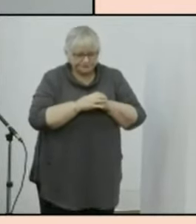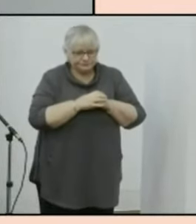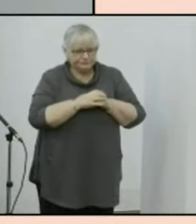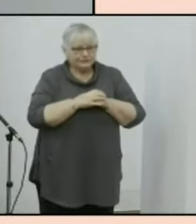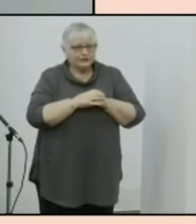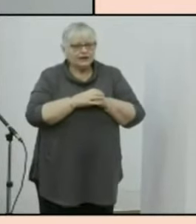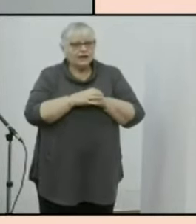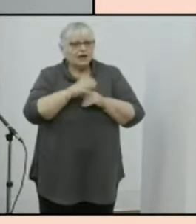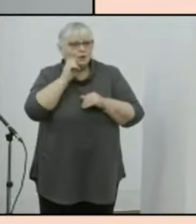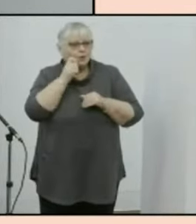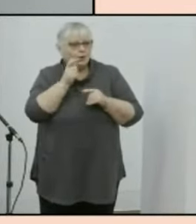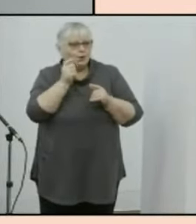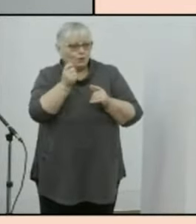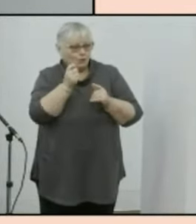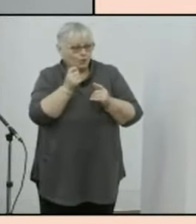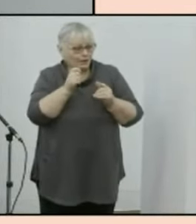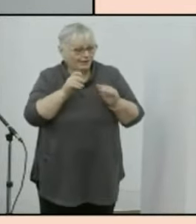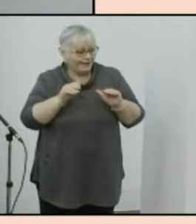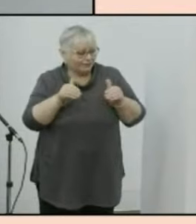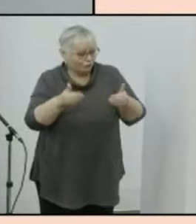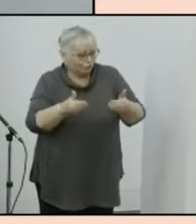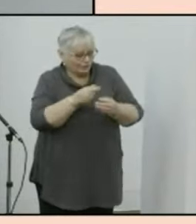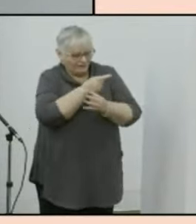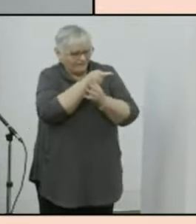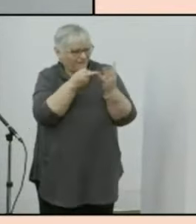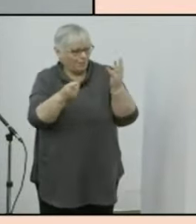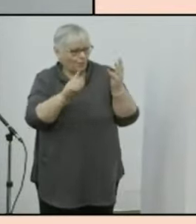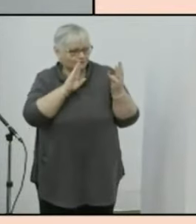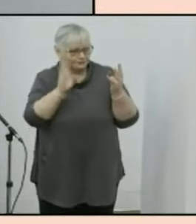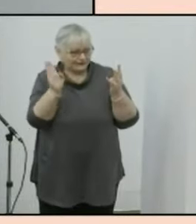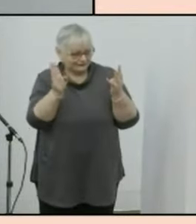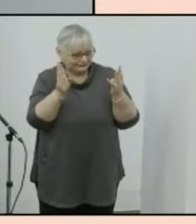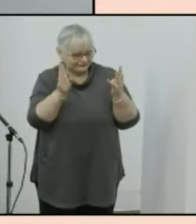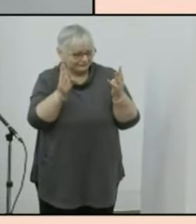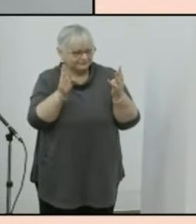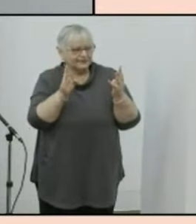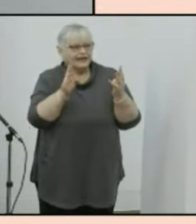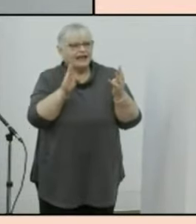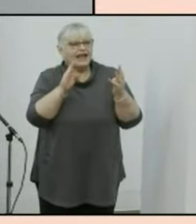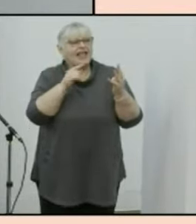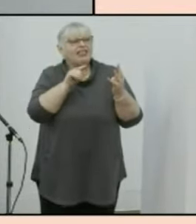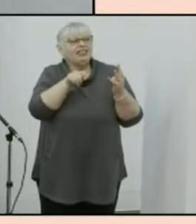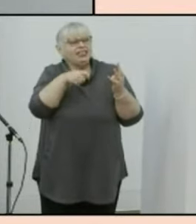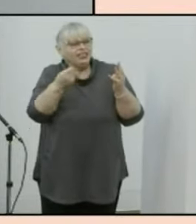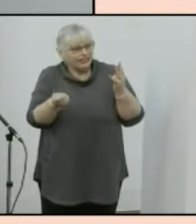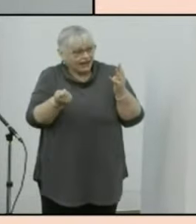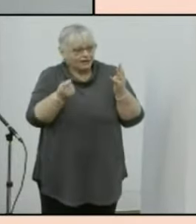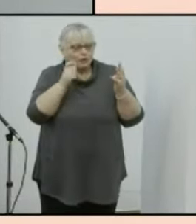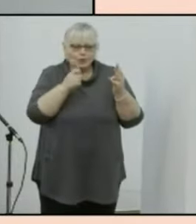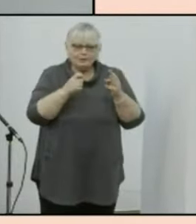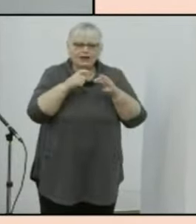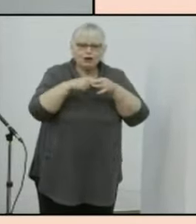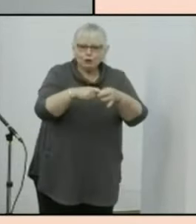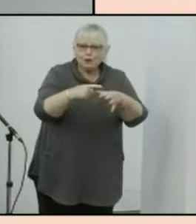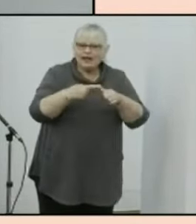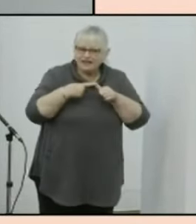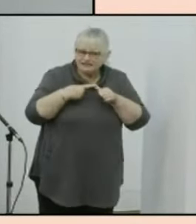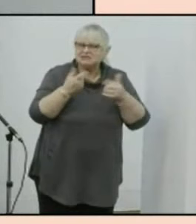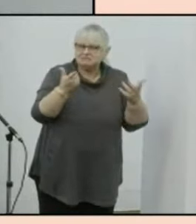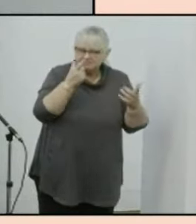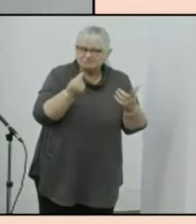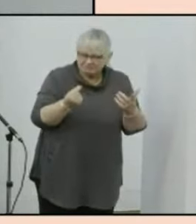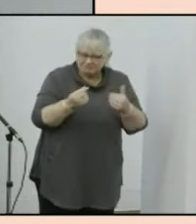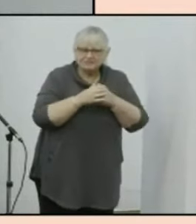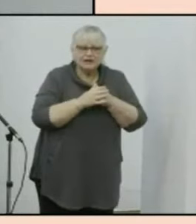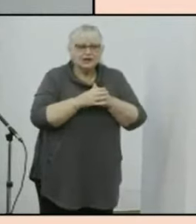I'll shortly be introducing our four excellent speakers after which time I'll be opening up for a short period of question and answers